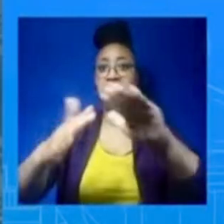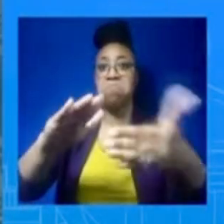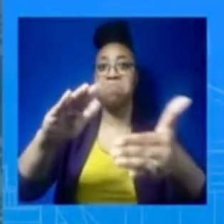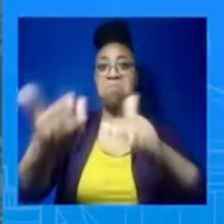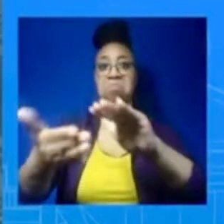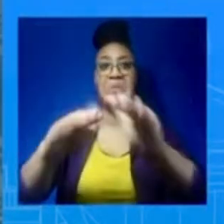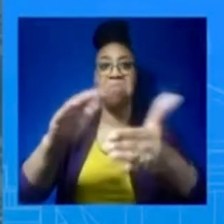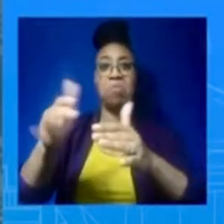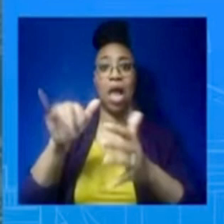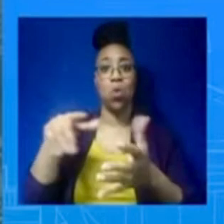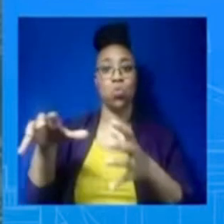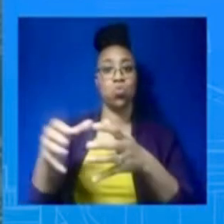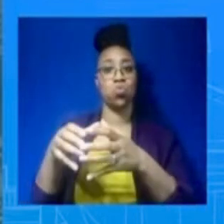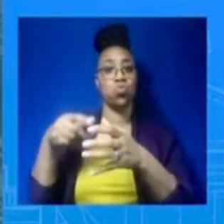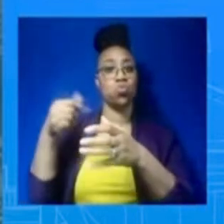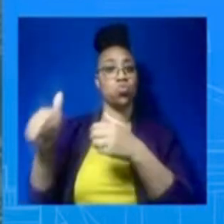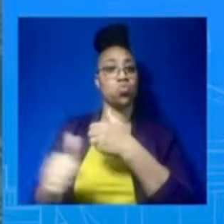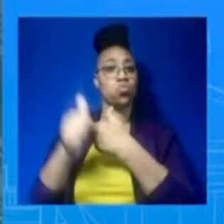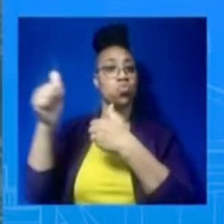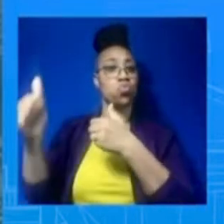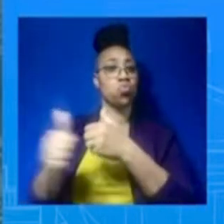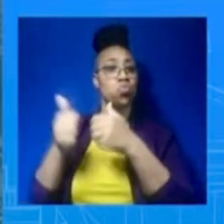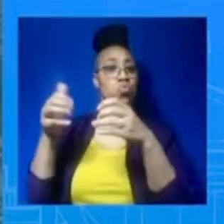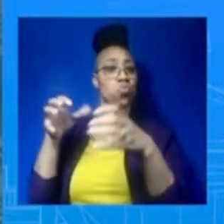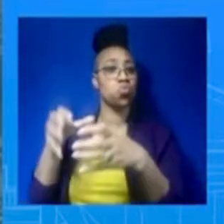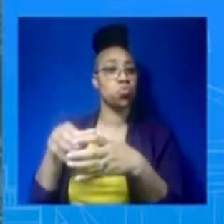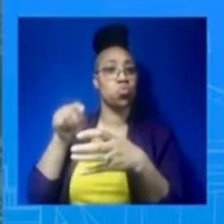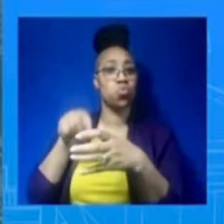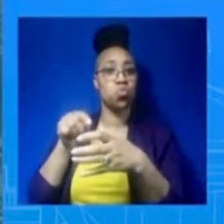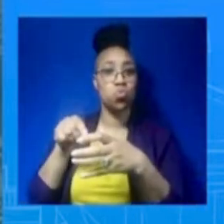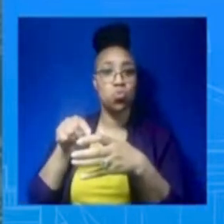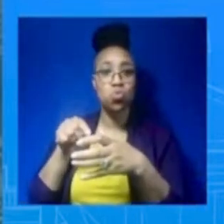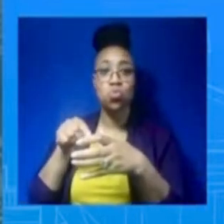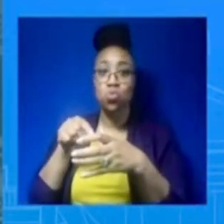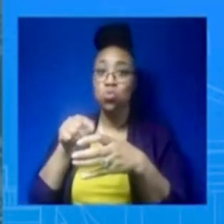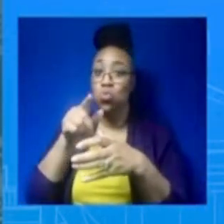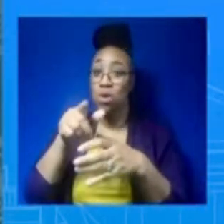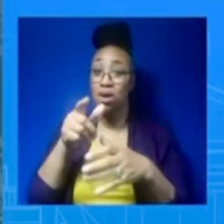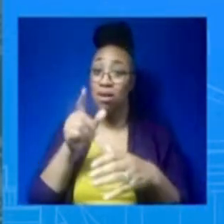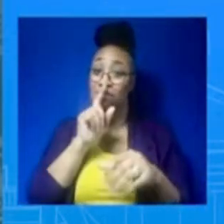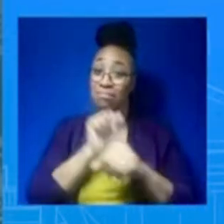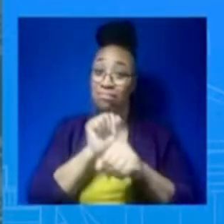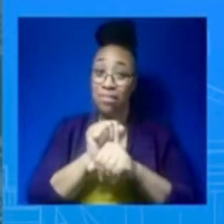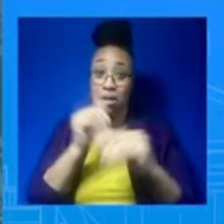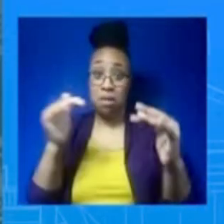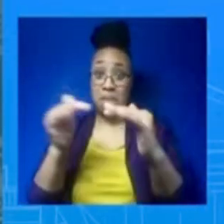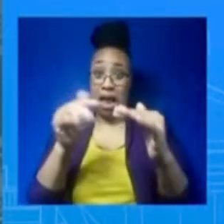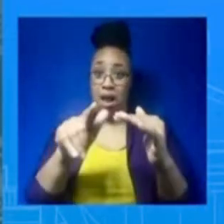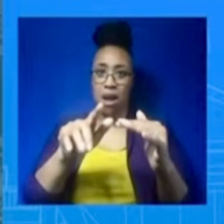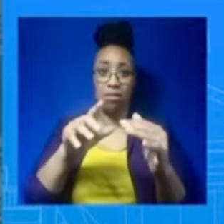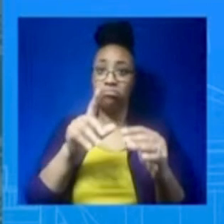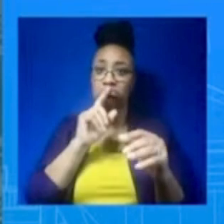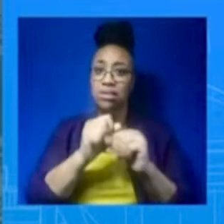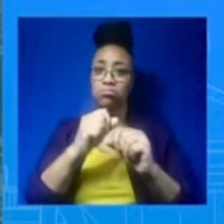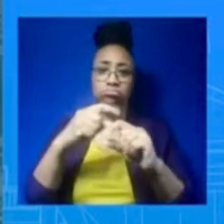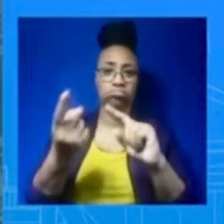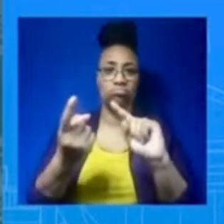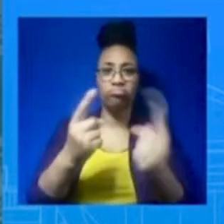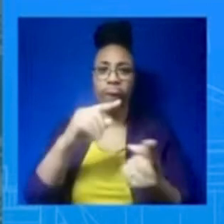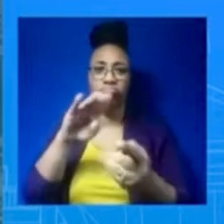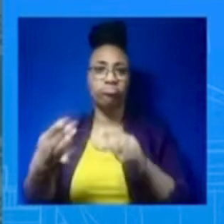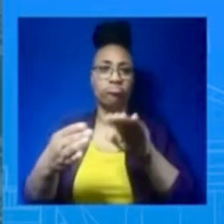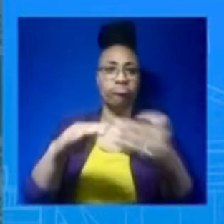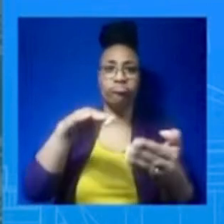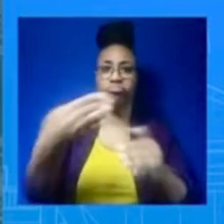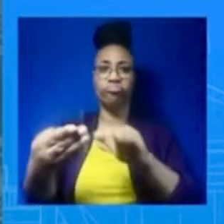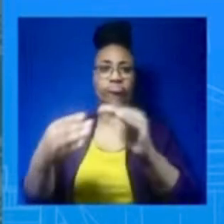killed, Wagner folks, contractors who were killed, were killed since mid-December. So think about that. Two and a